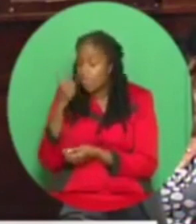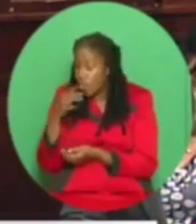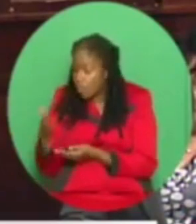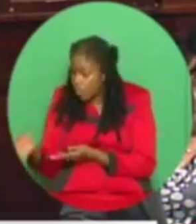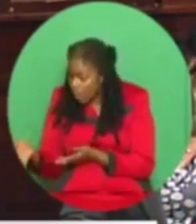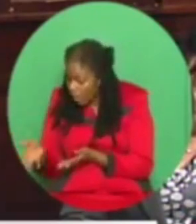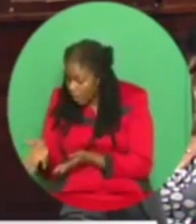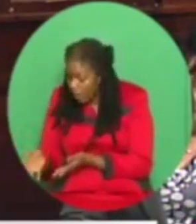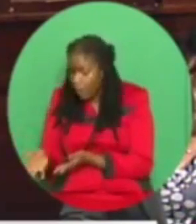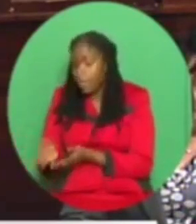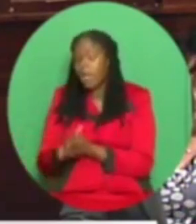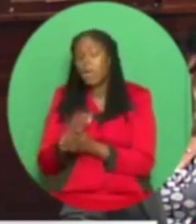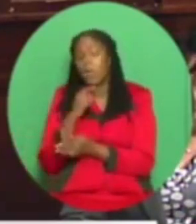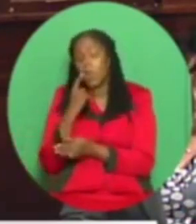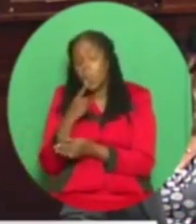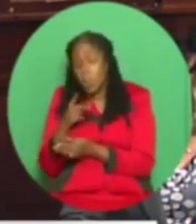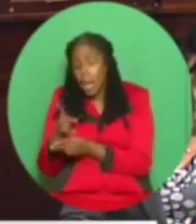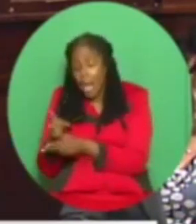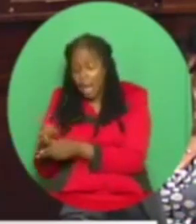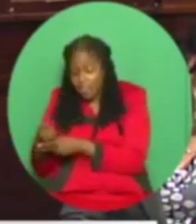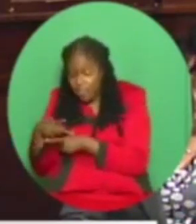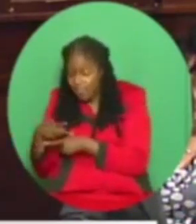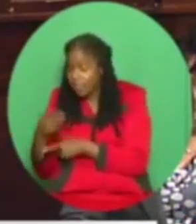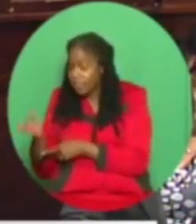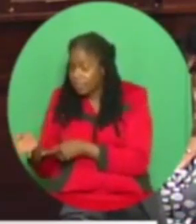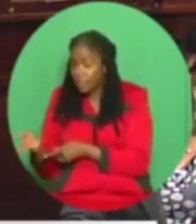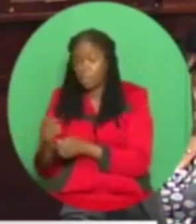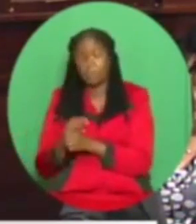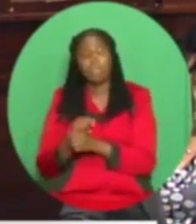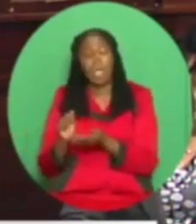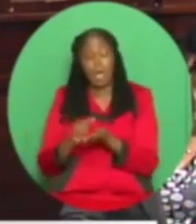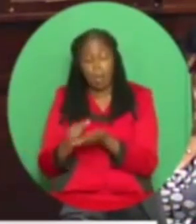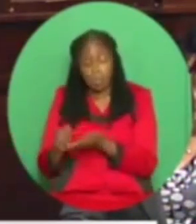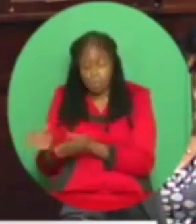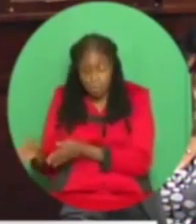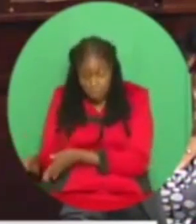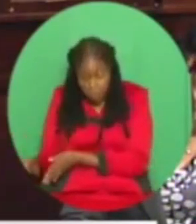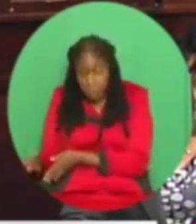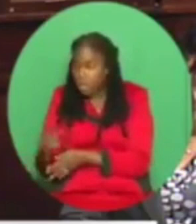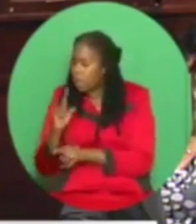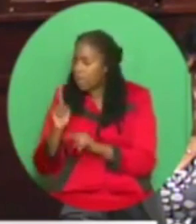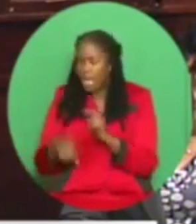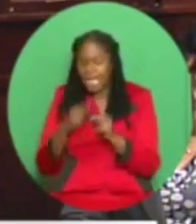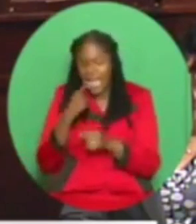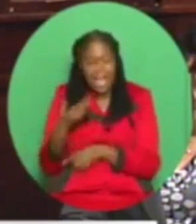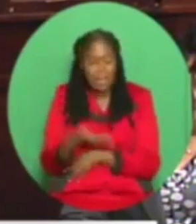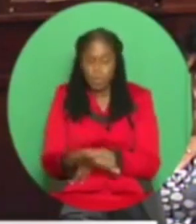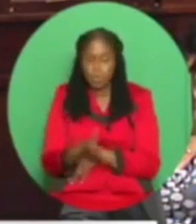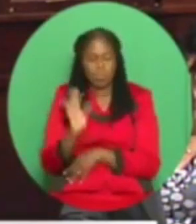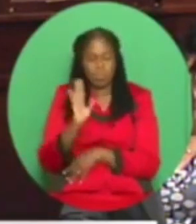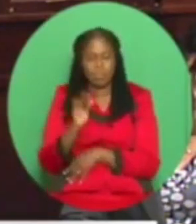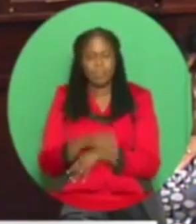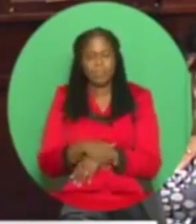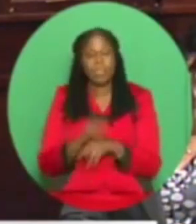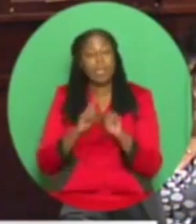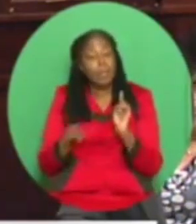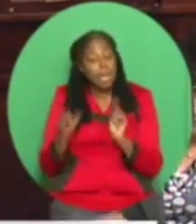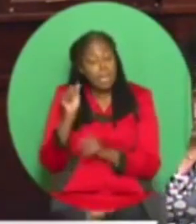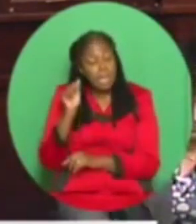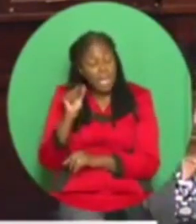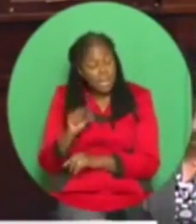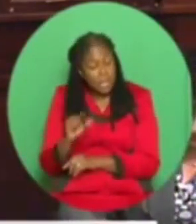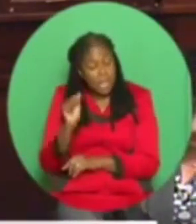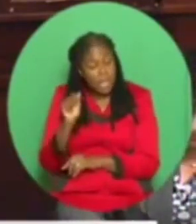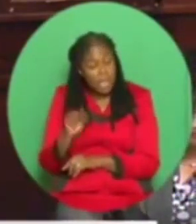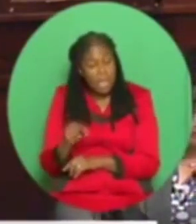institutions of law enforcement in one country to another. But the Attorney General spoke early in this debate,